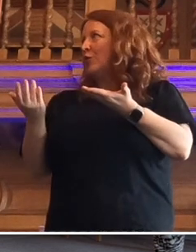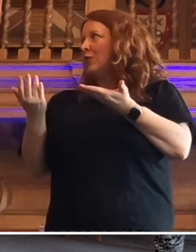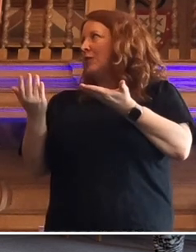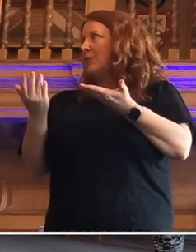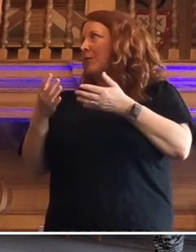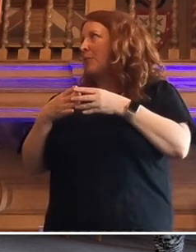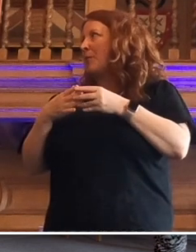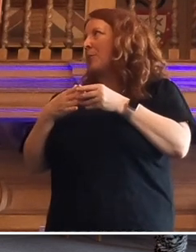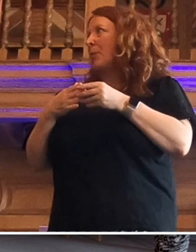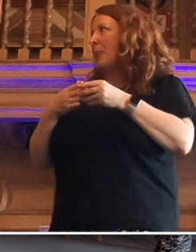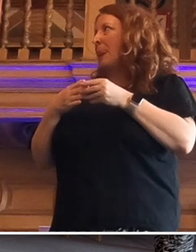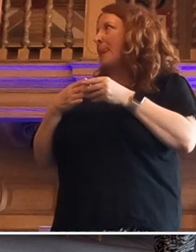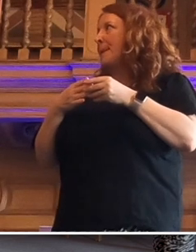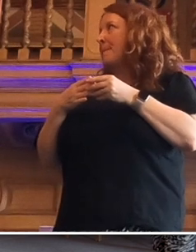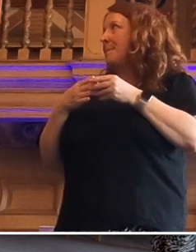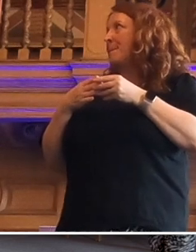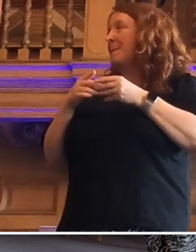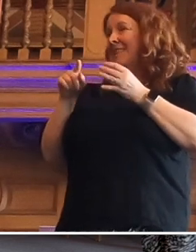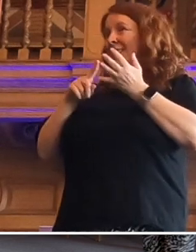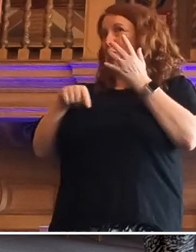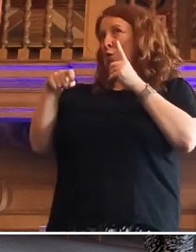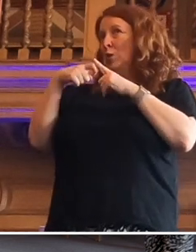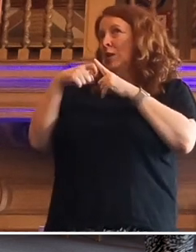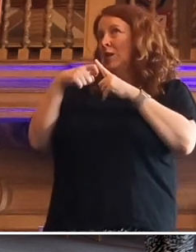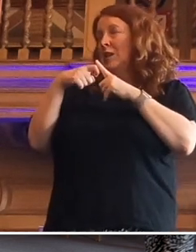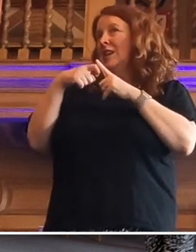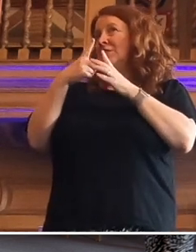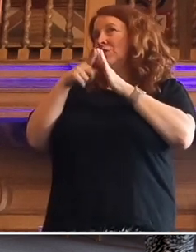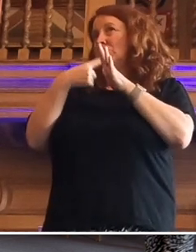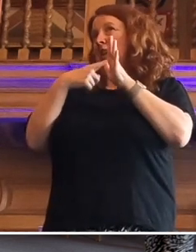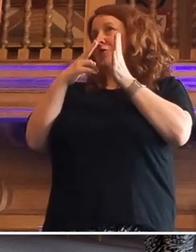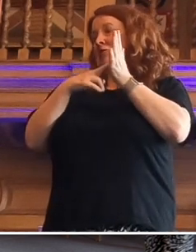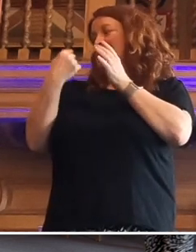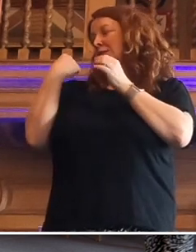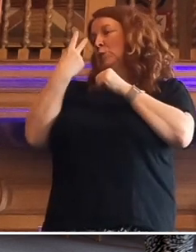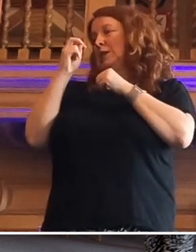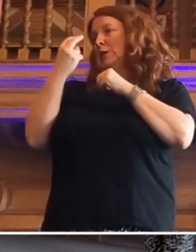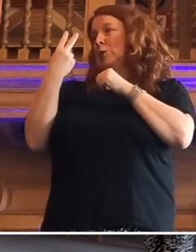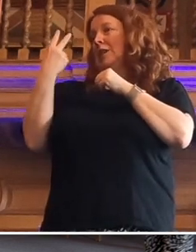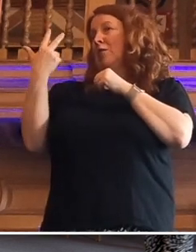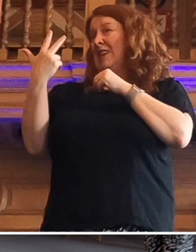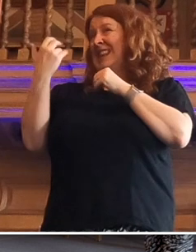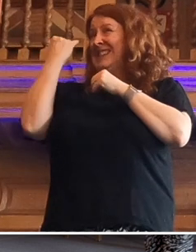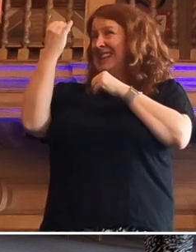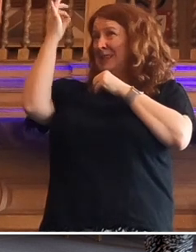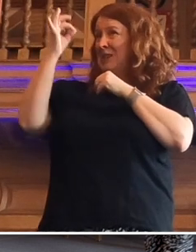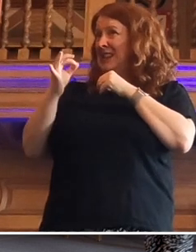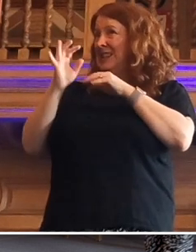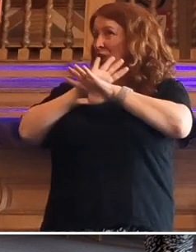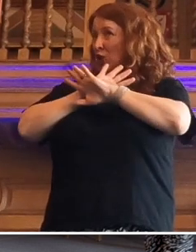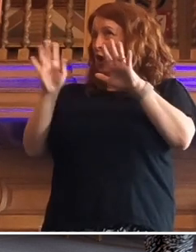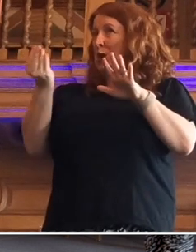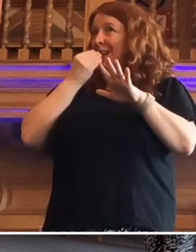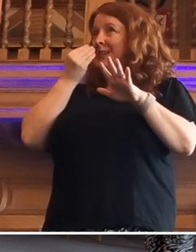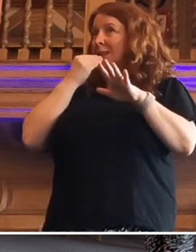In the UK, in January 2023, six percent of people report that they had not